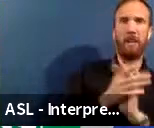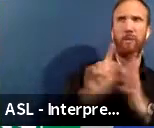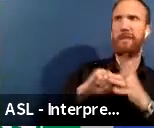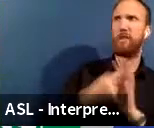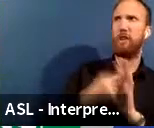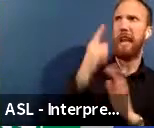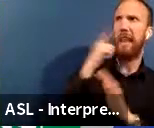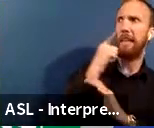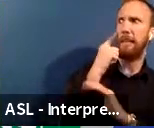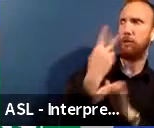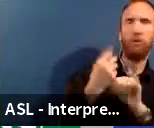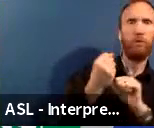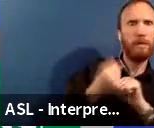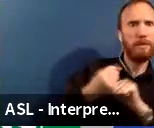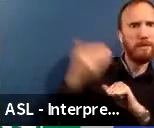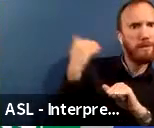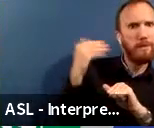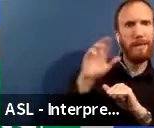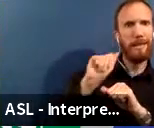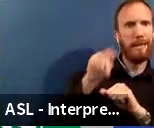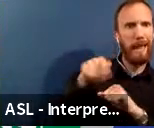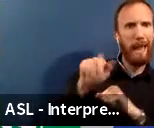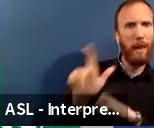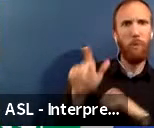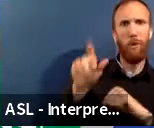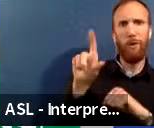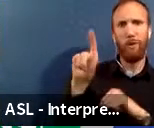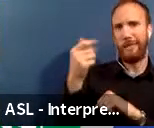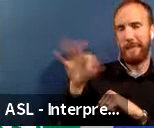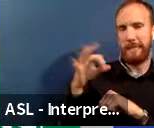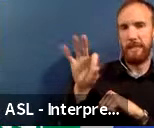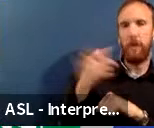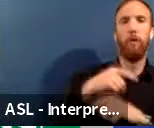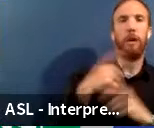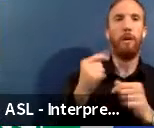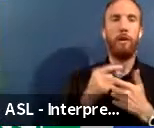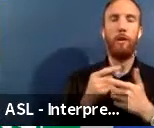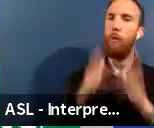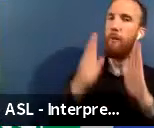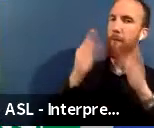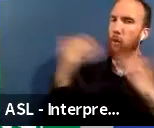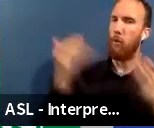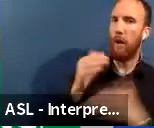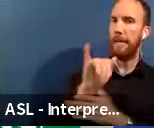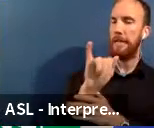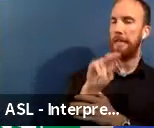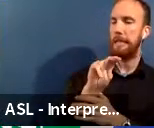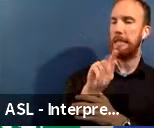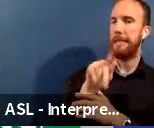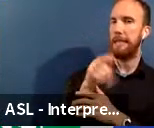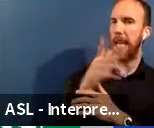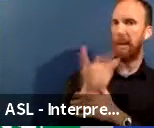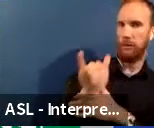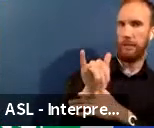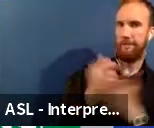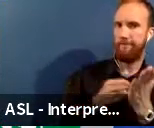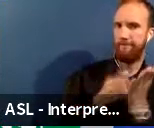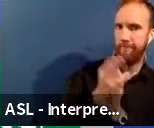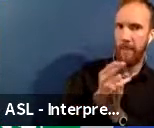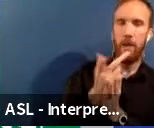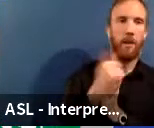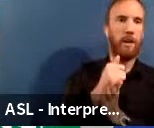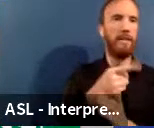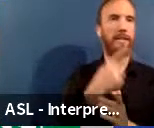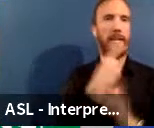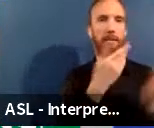ago, actually, we made a stronger commitment to integrity that says we respect our people, our diverse communities,